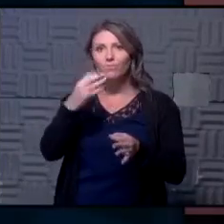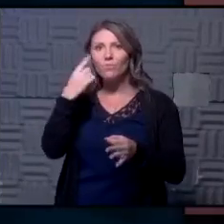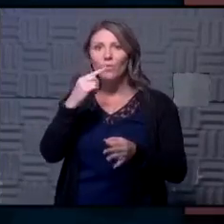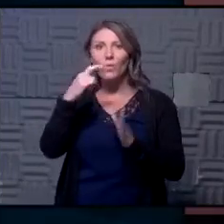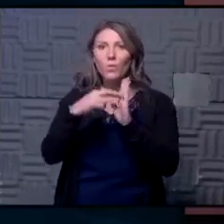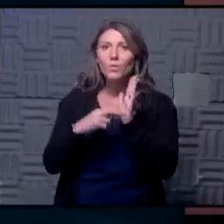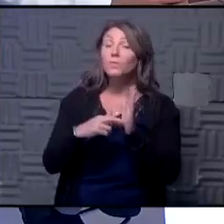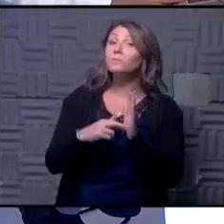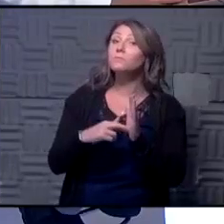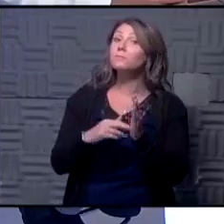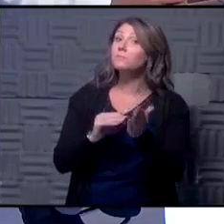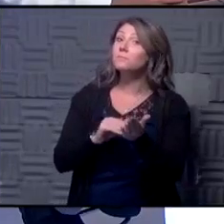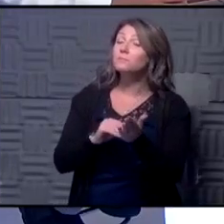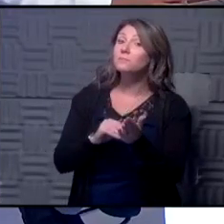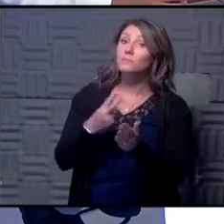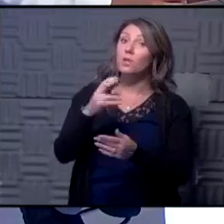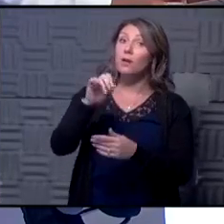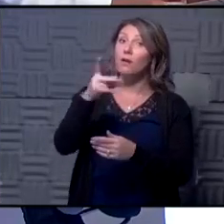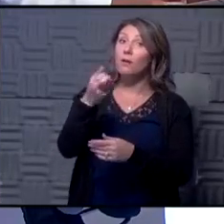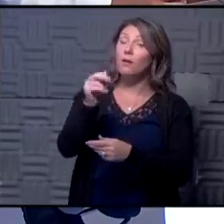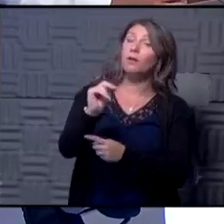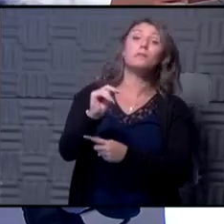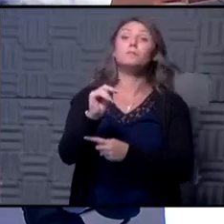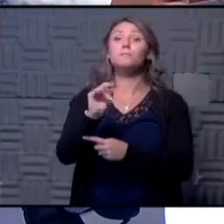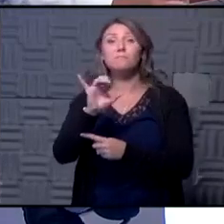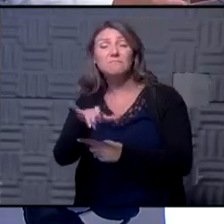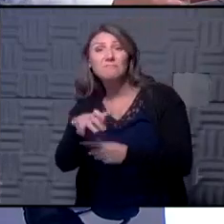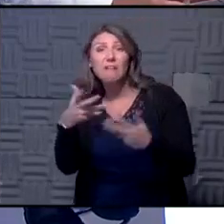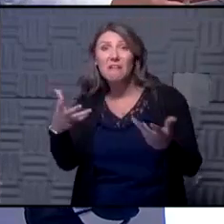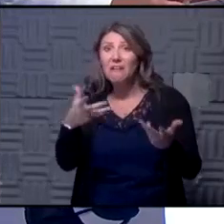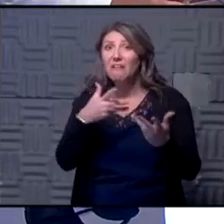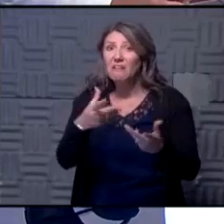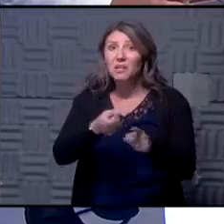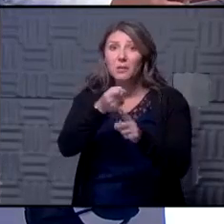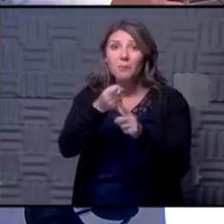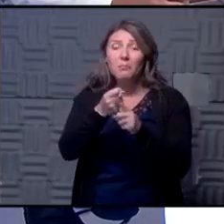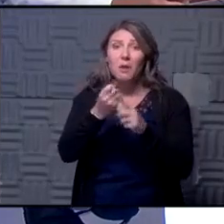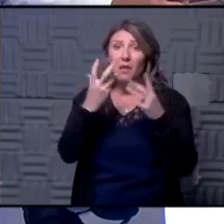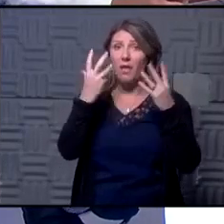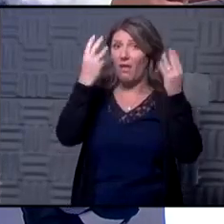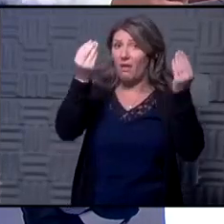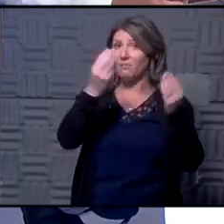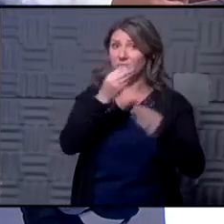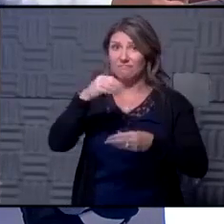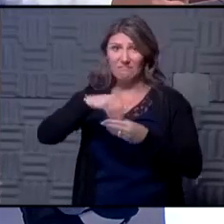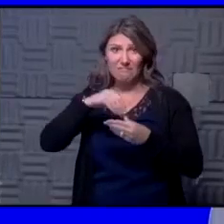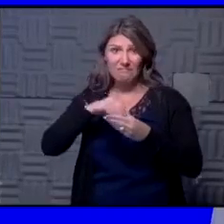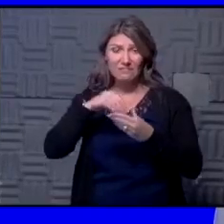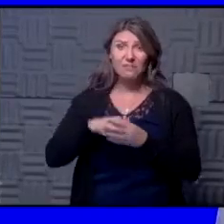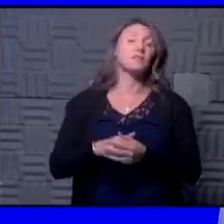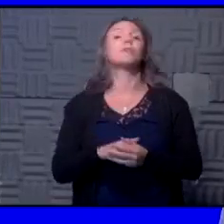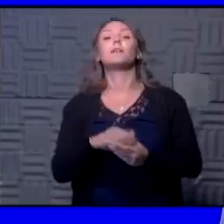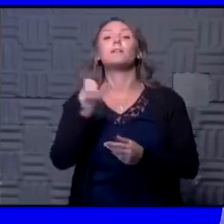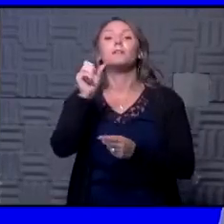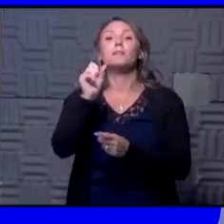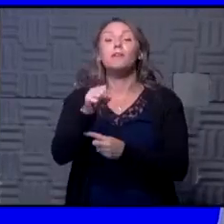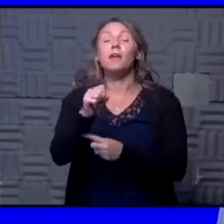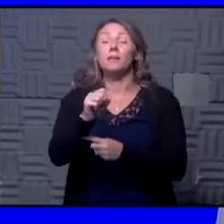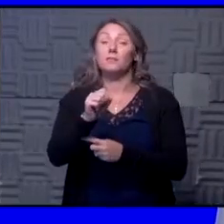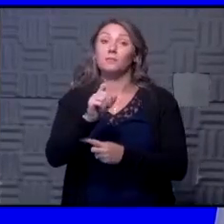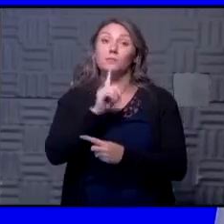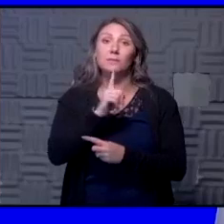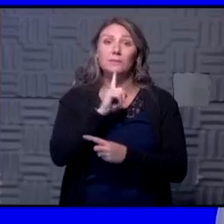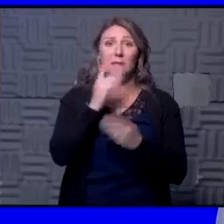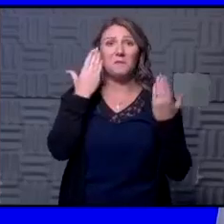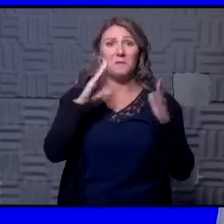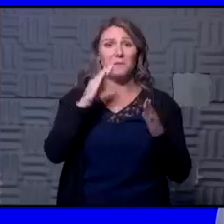hawkinson how how big of a difference does it make outside inside the ability to social distance I mean that's everything yeah certainly and I don't know if the the